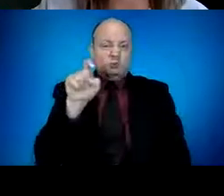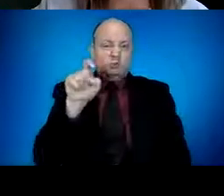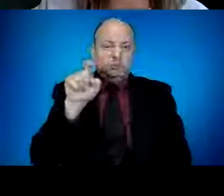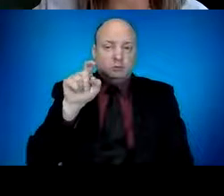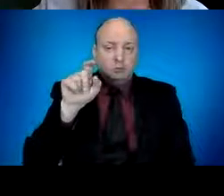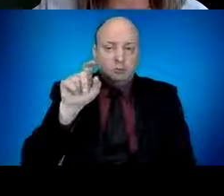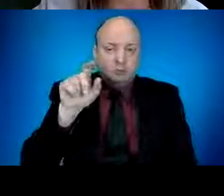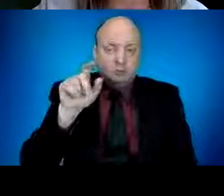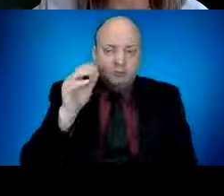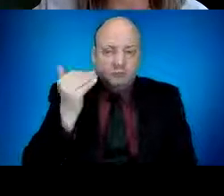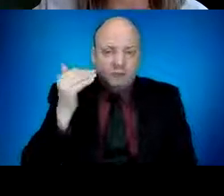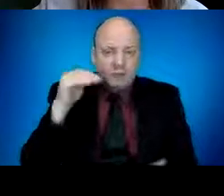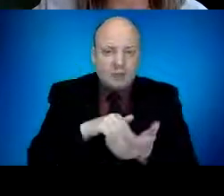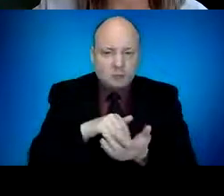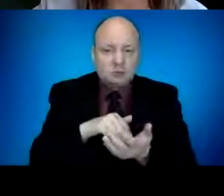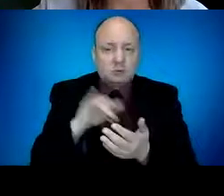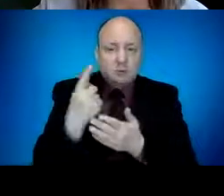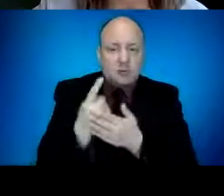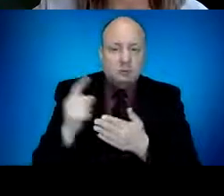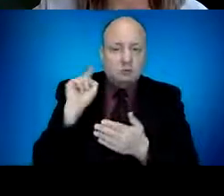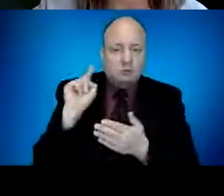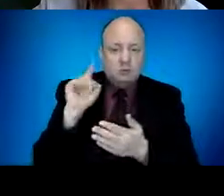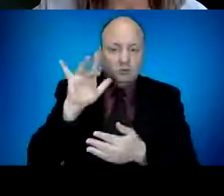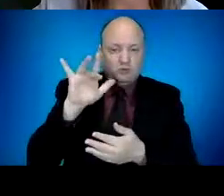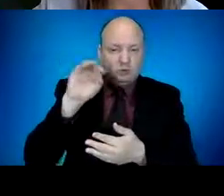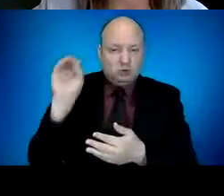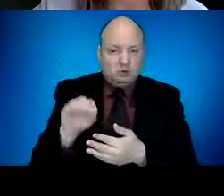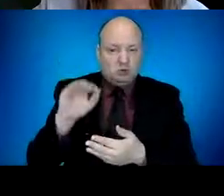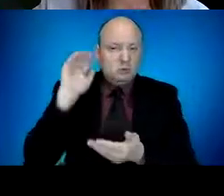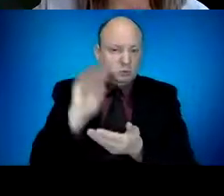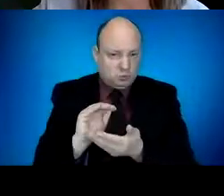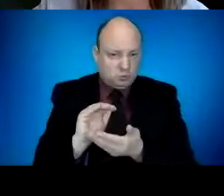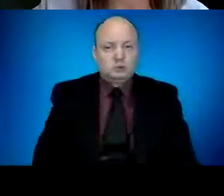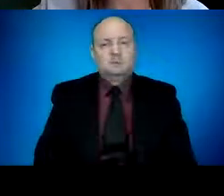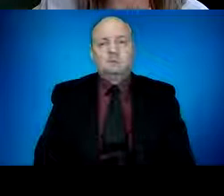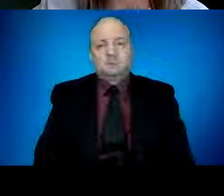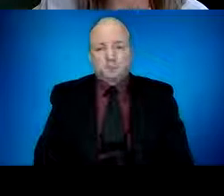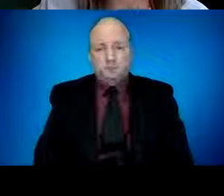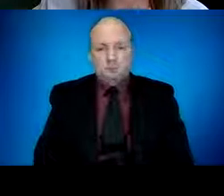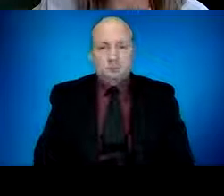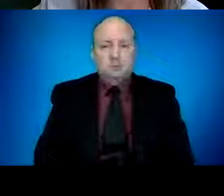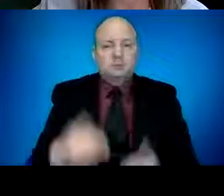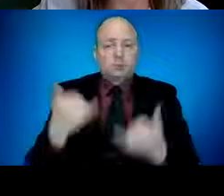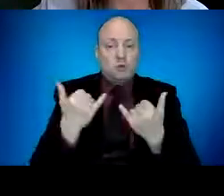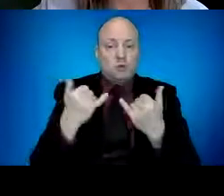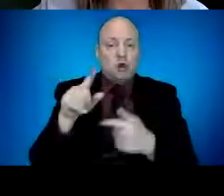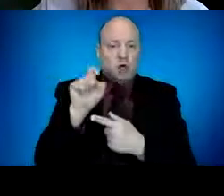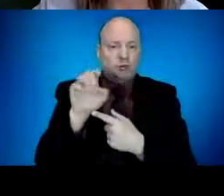As of today, we have reported 163,295 cases of COVID-19 in Oregon.